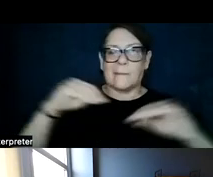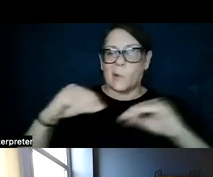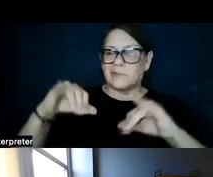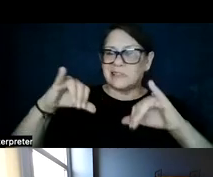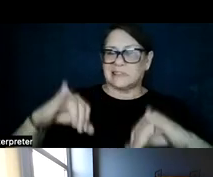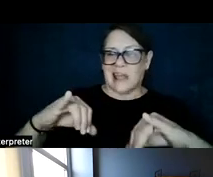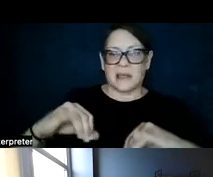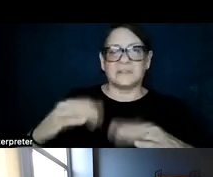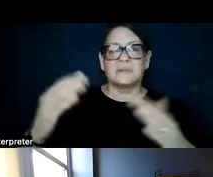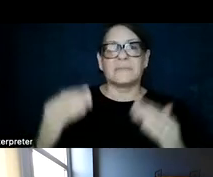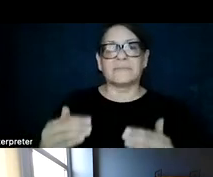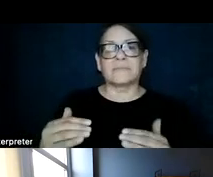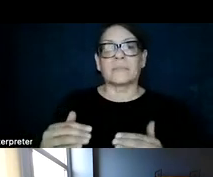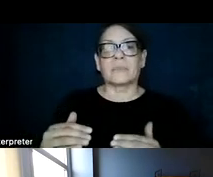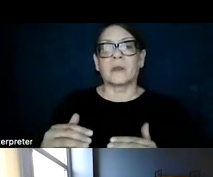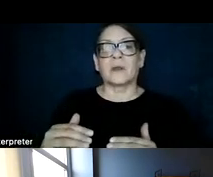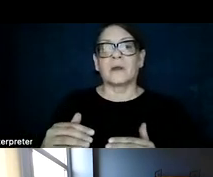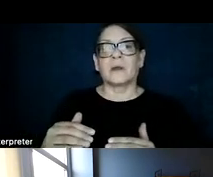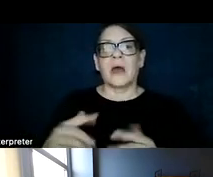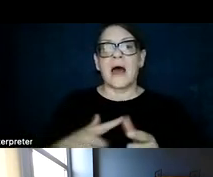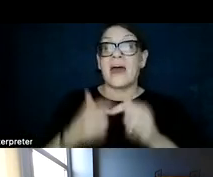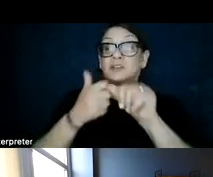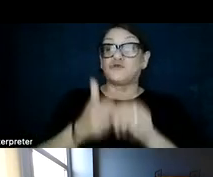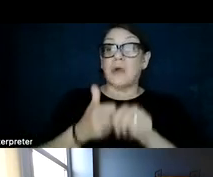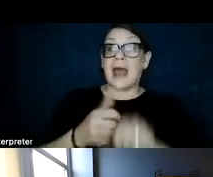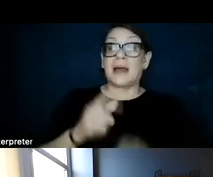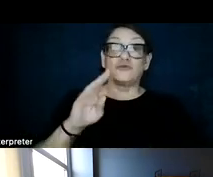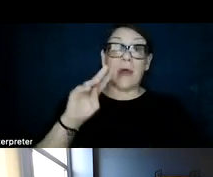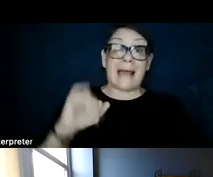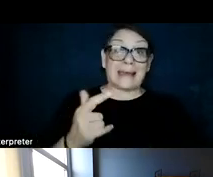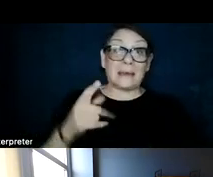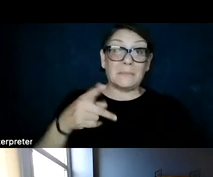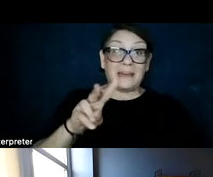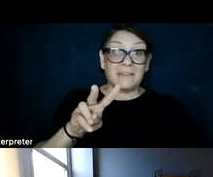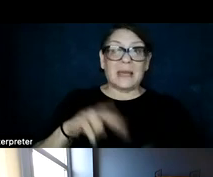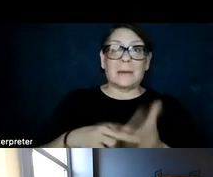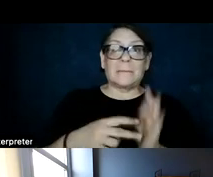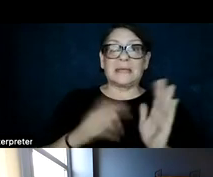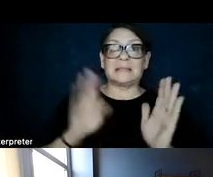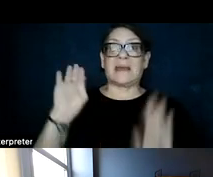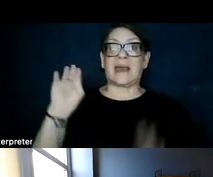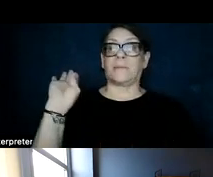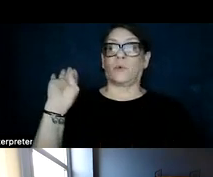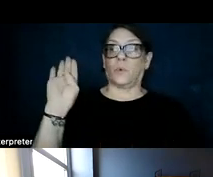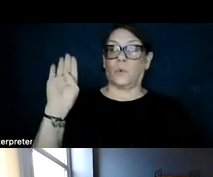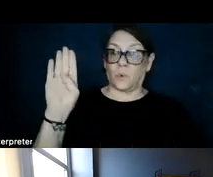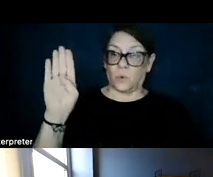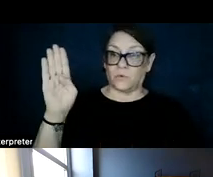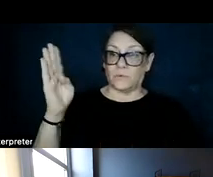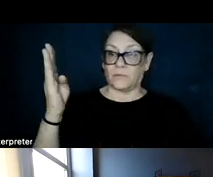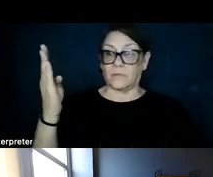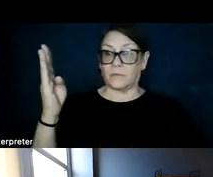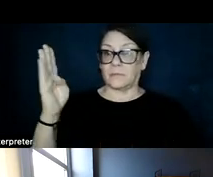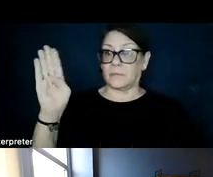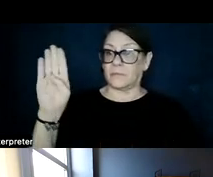place, versus tracking PV, which is a single-axis tracking where the panels move and track the sun in